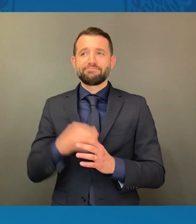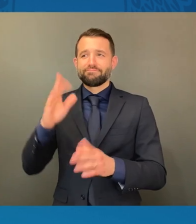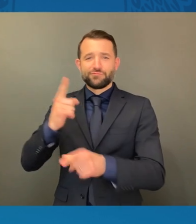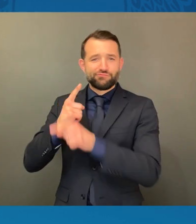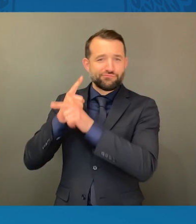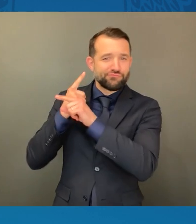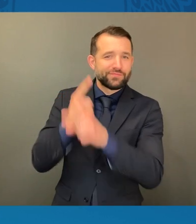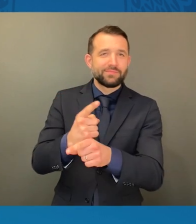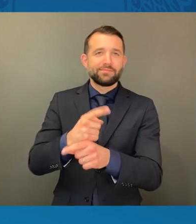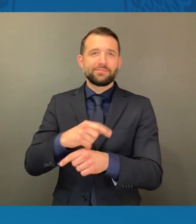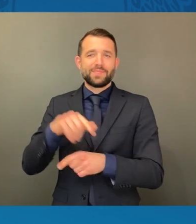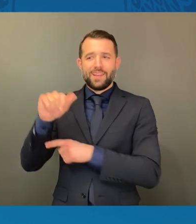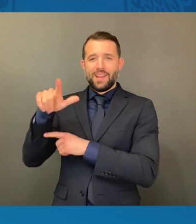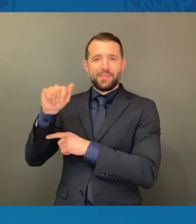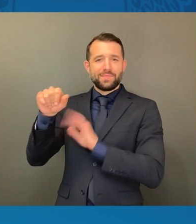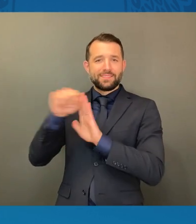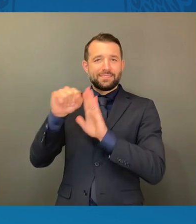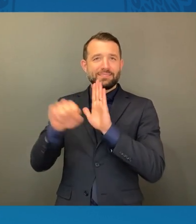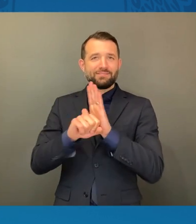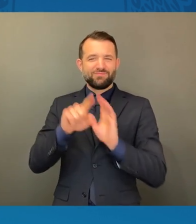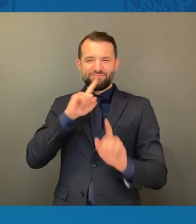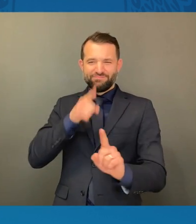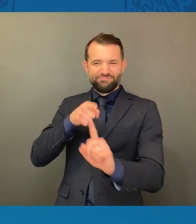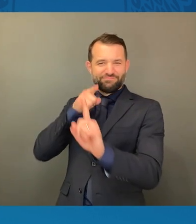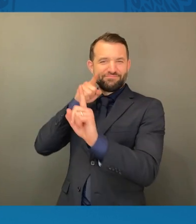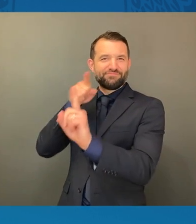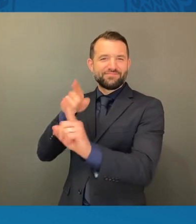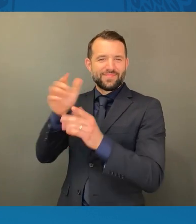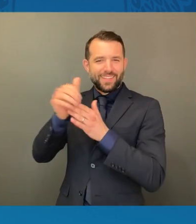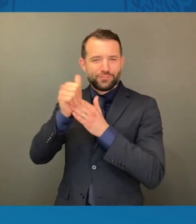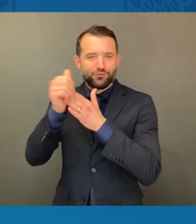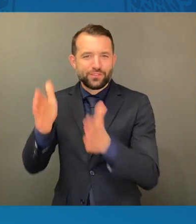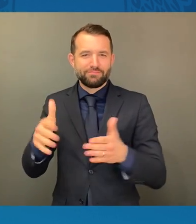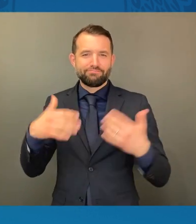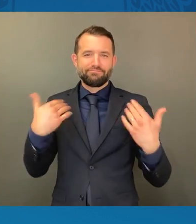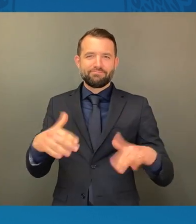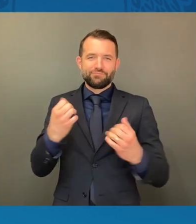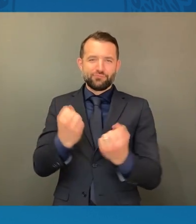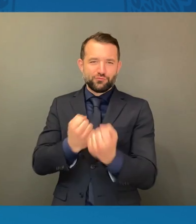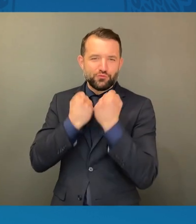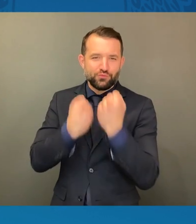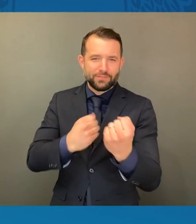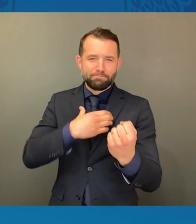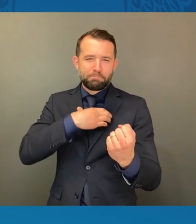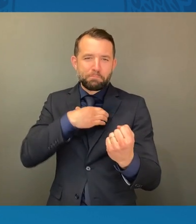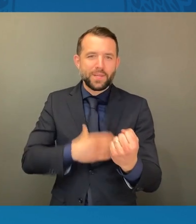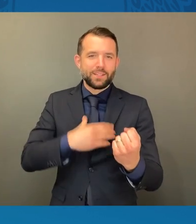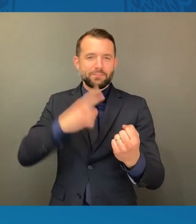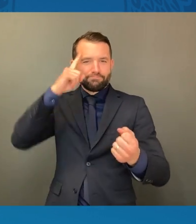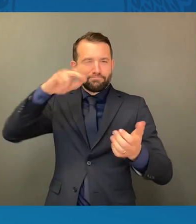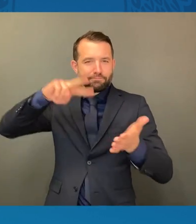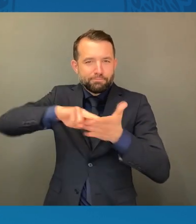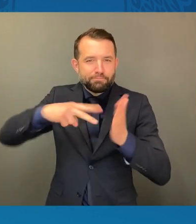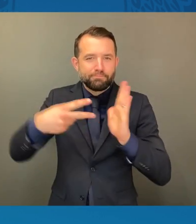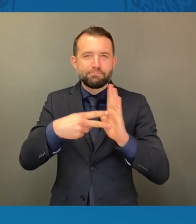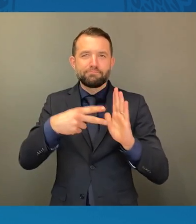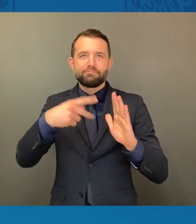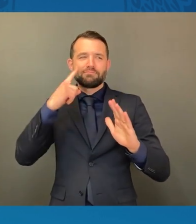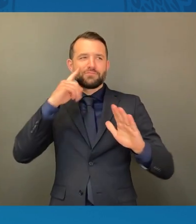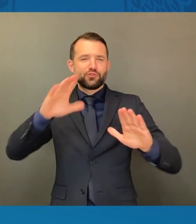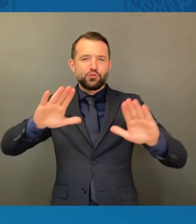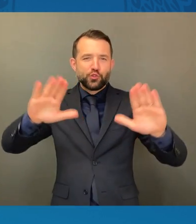you are a leader of outstanding passion and purpose, and it is wonderful to share the stage with you.